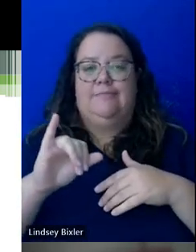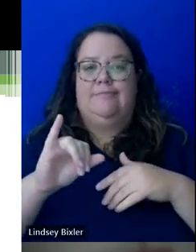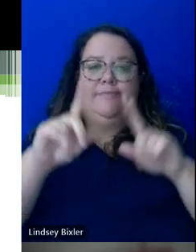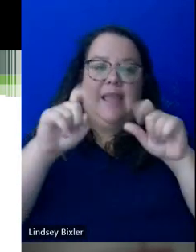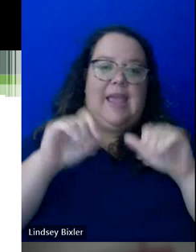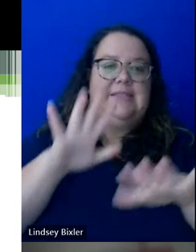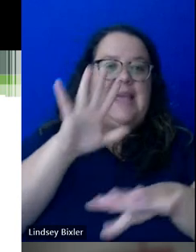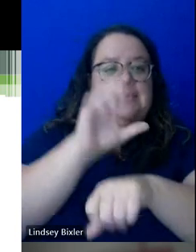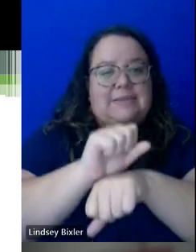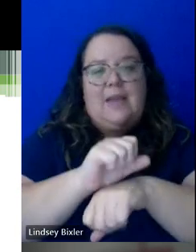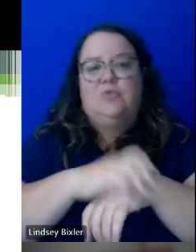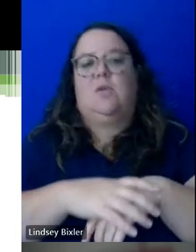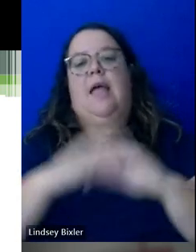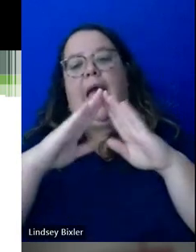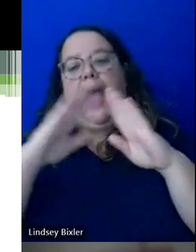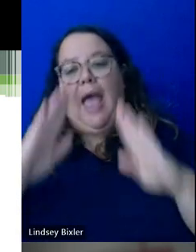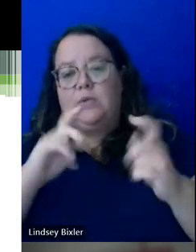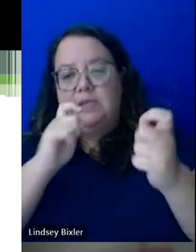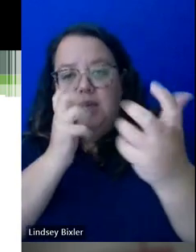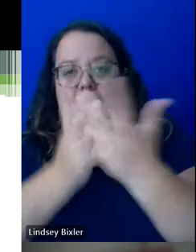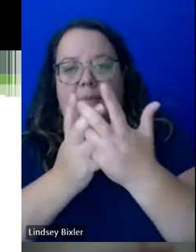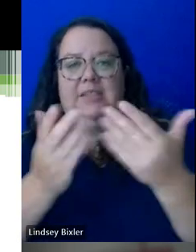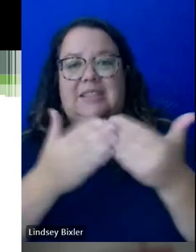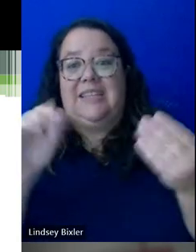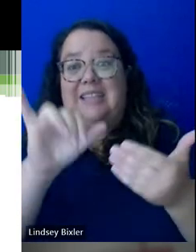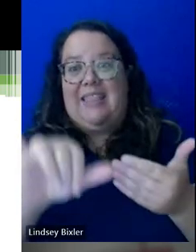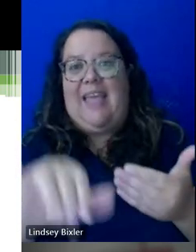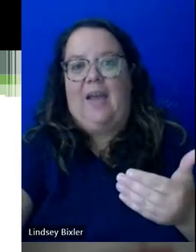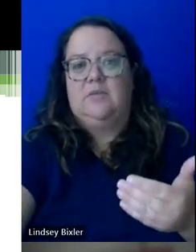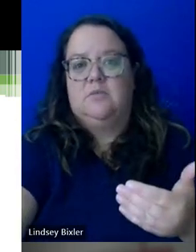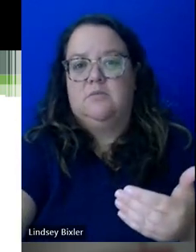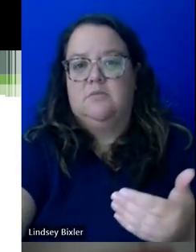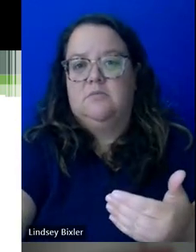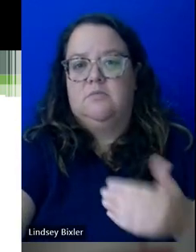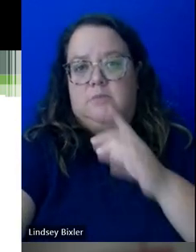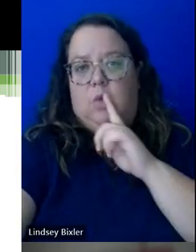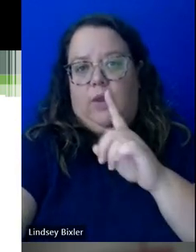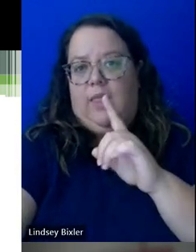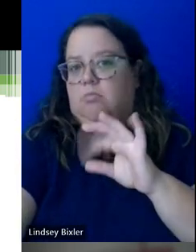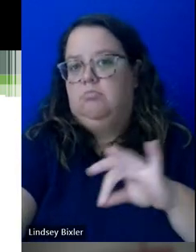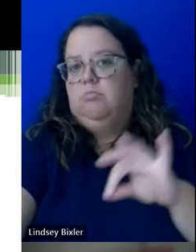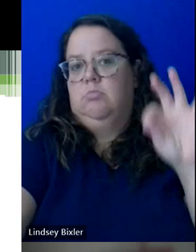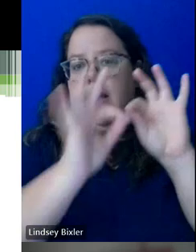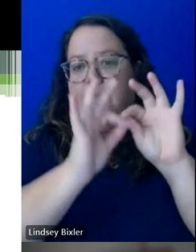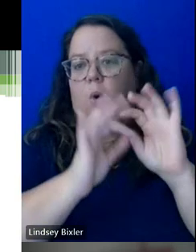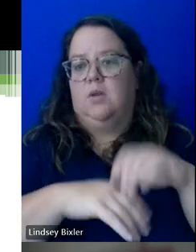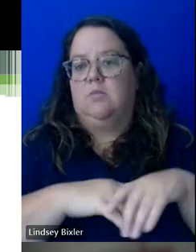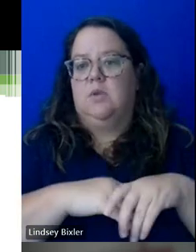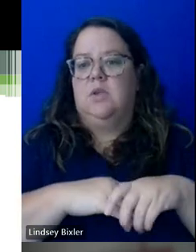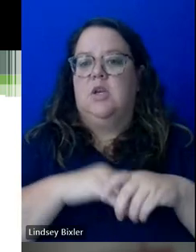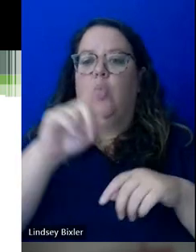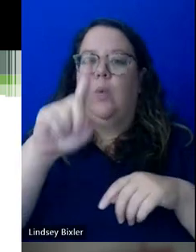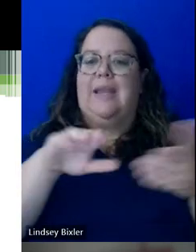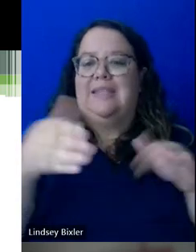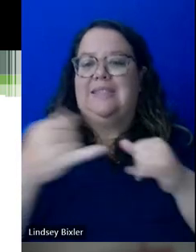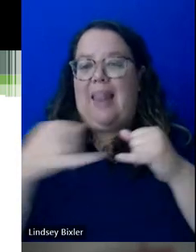you know, housing accommodations, things like that, that are really important. And we have to have those deadlines in place to make sure that we can,